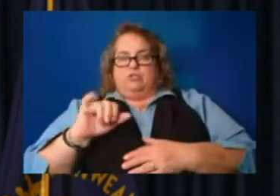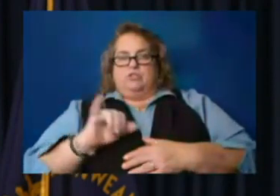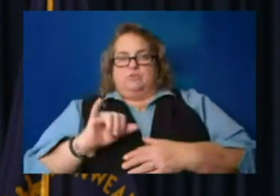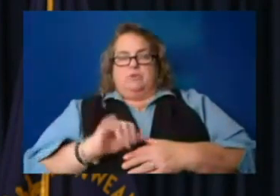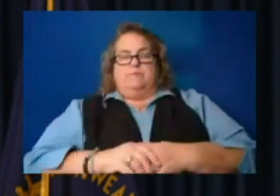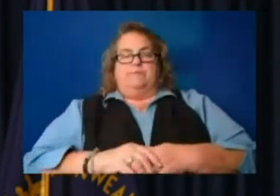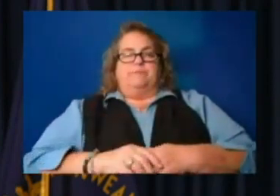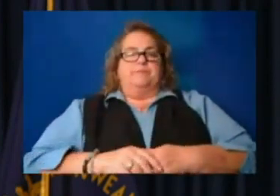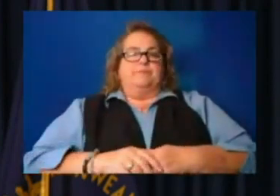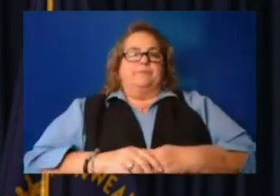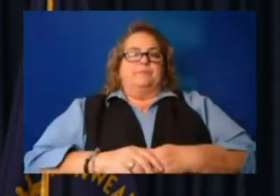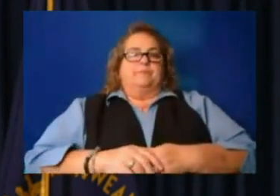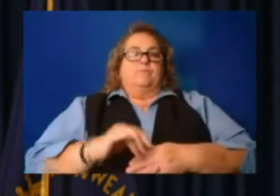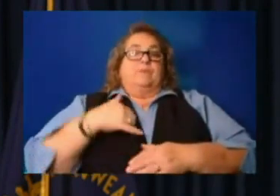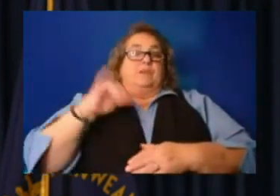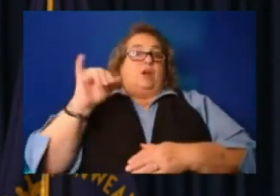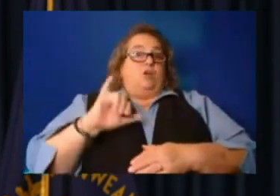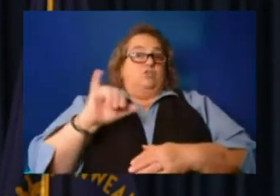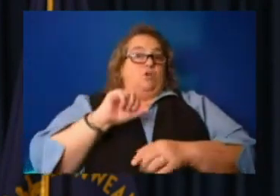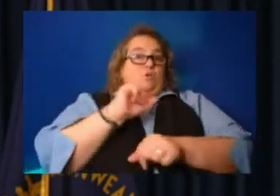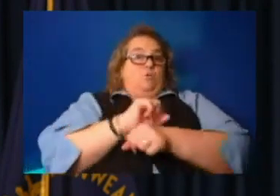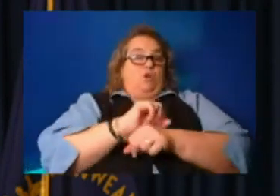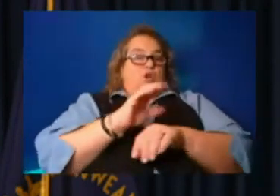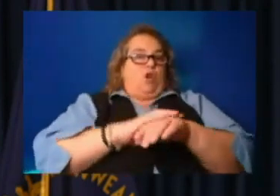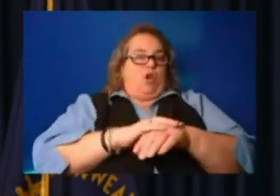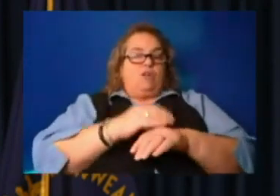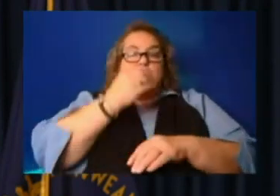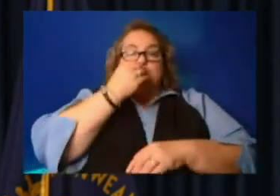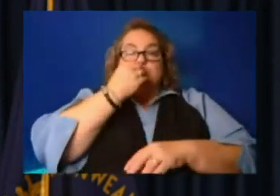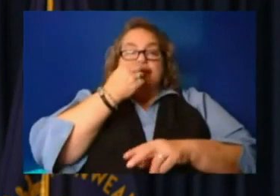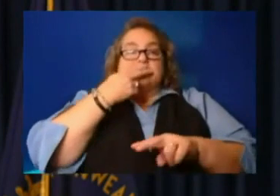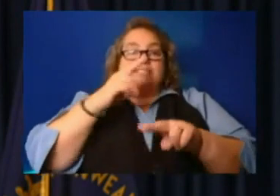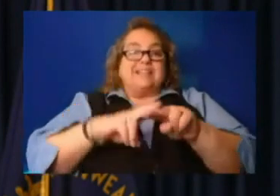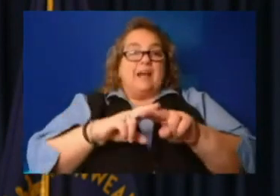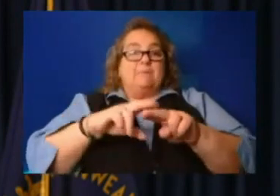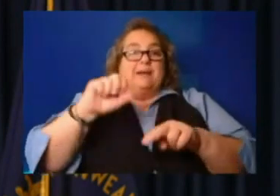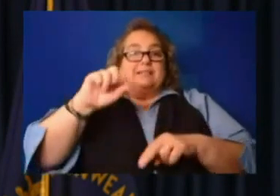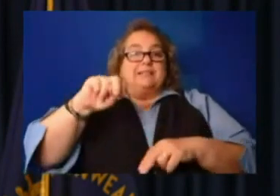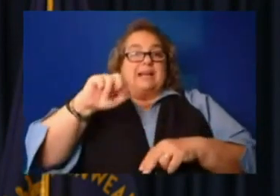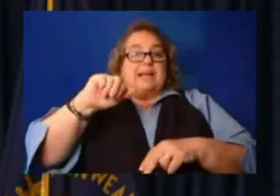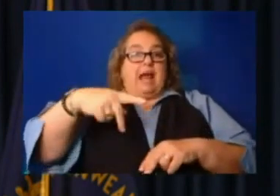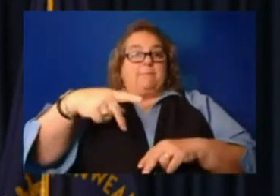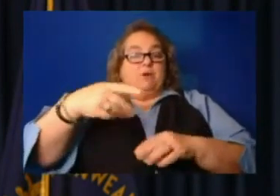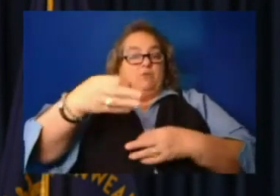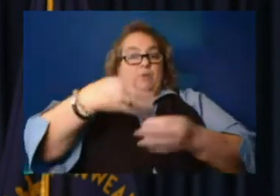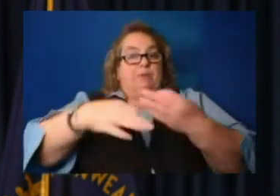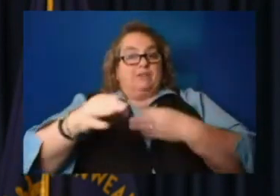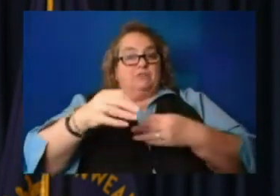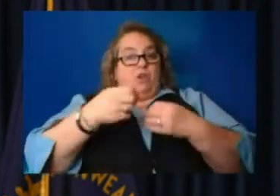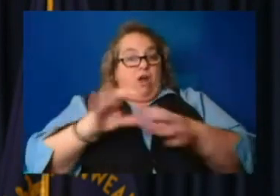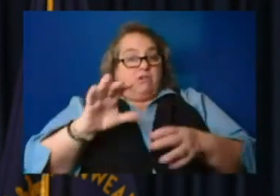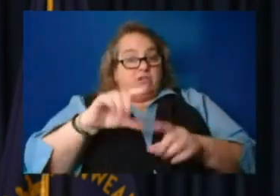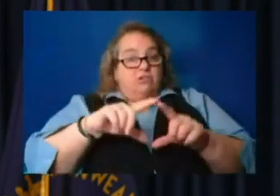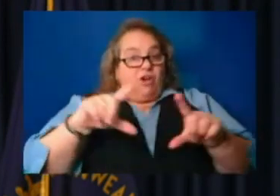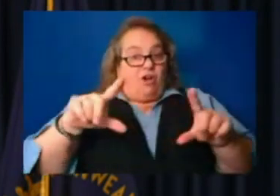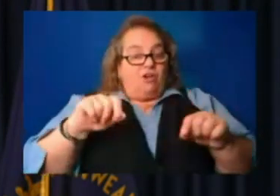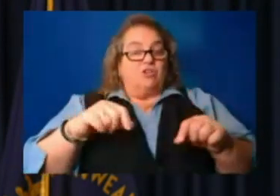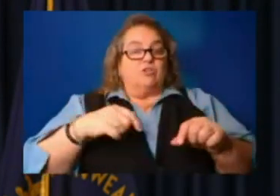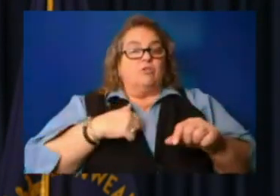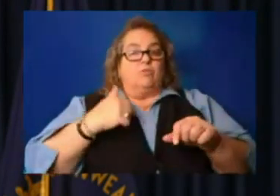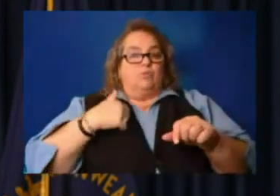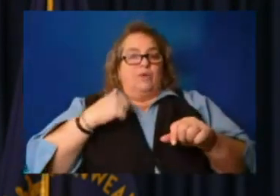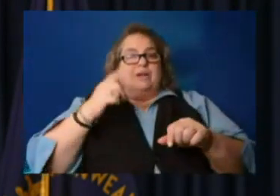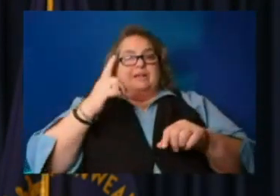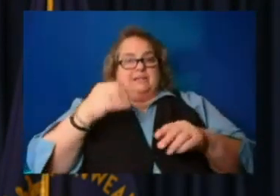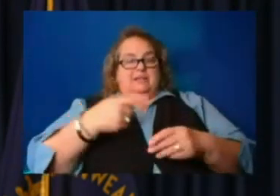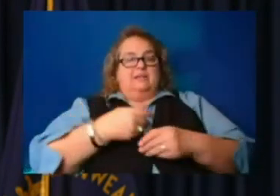replacement for those that were on food assistance that have lost their cards. We issued 328